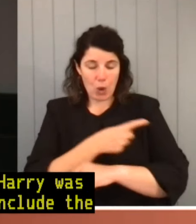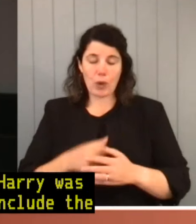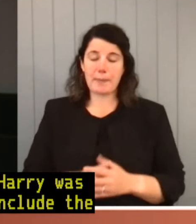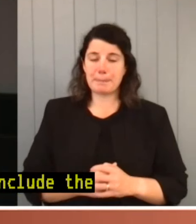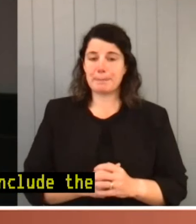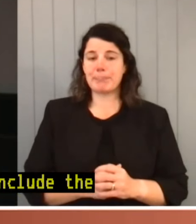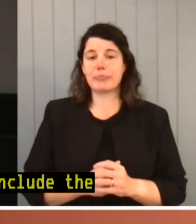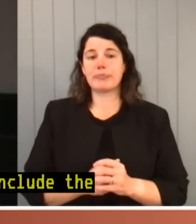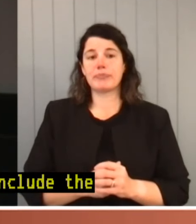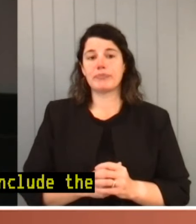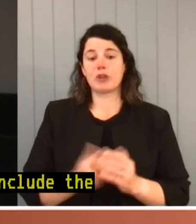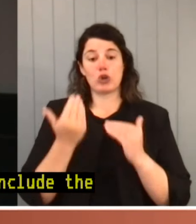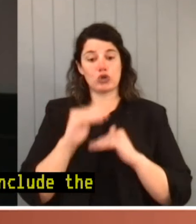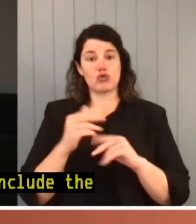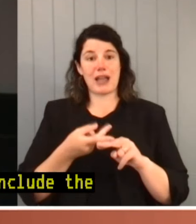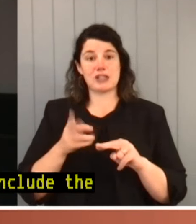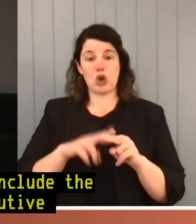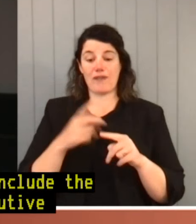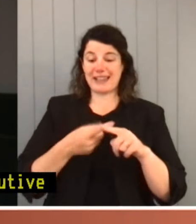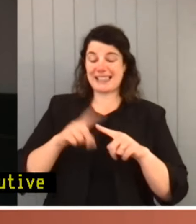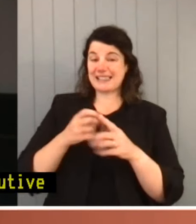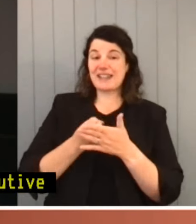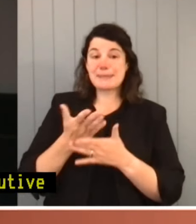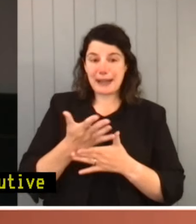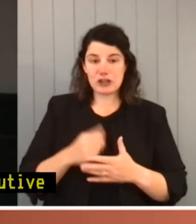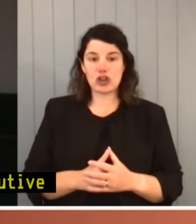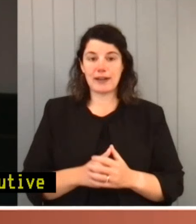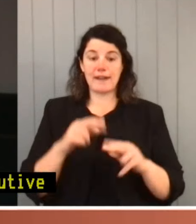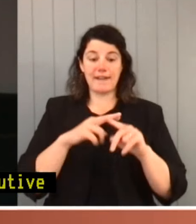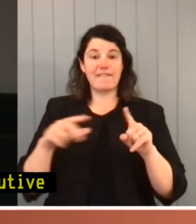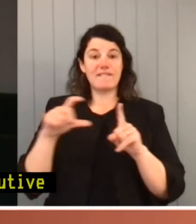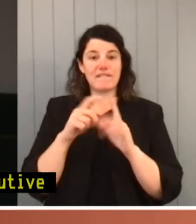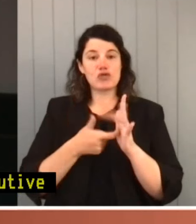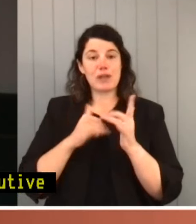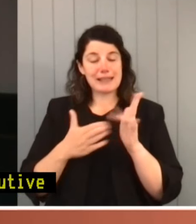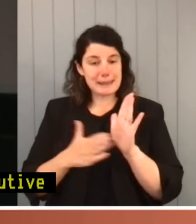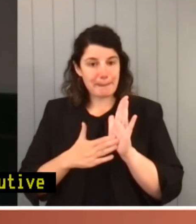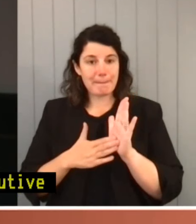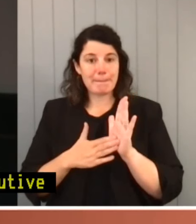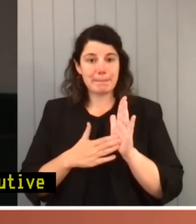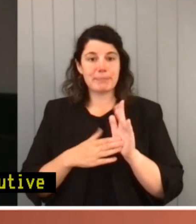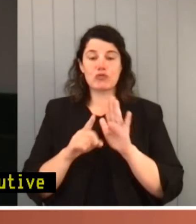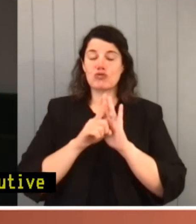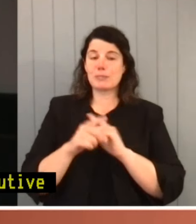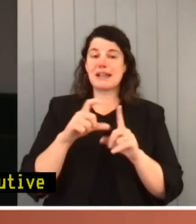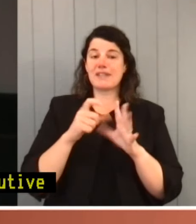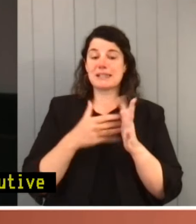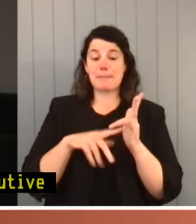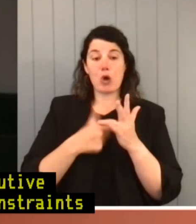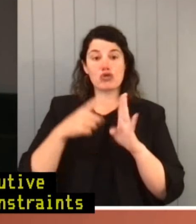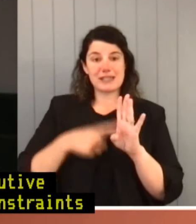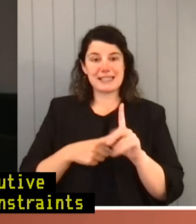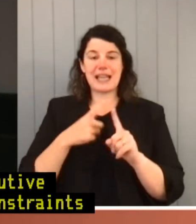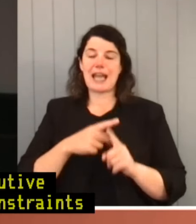constraints on executive expenditure, federalism, representative democracy, and responsible government.